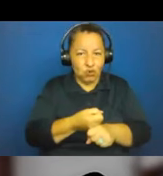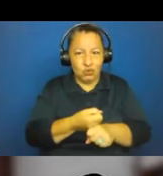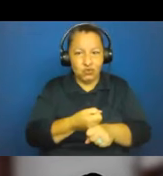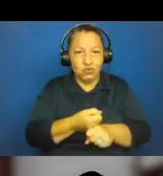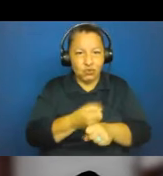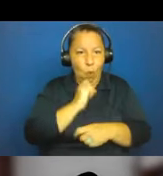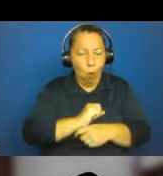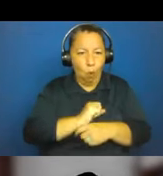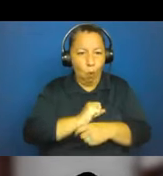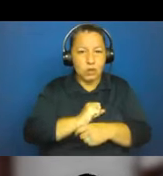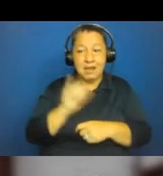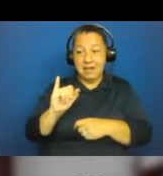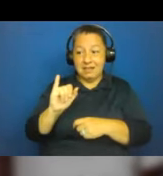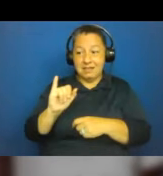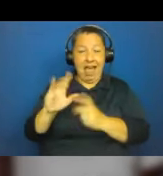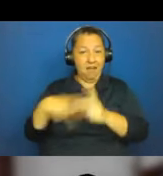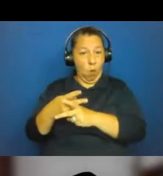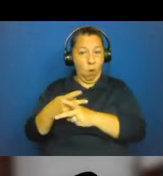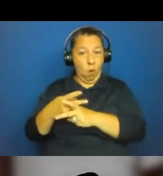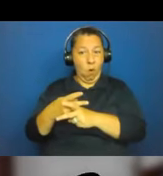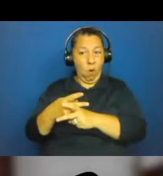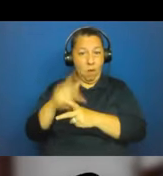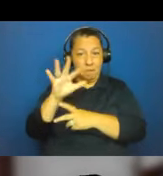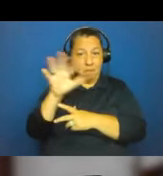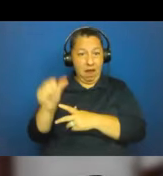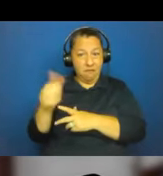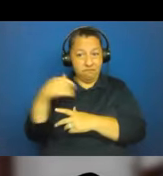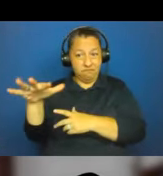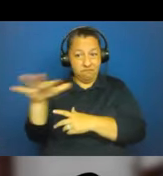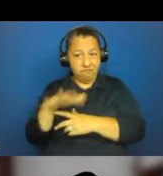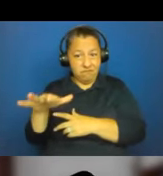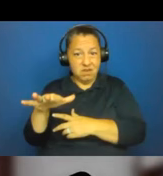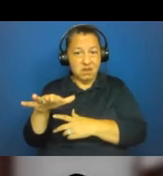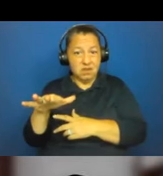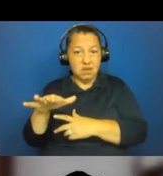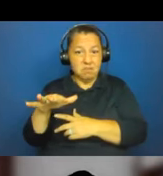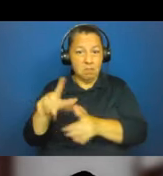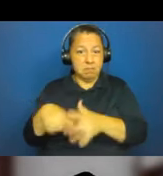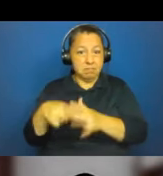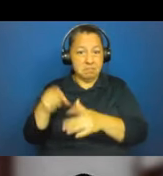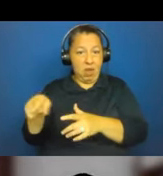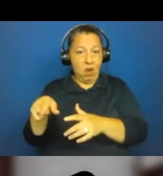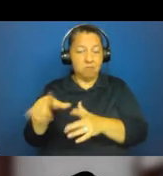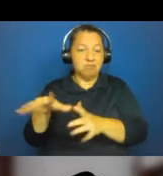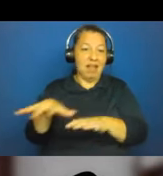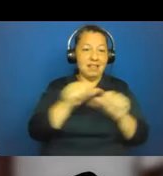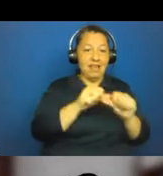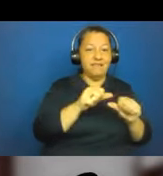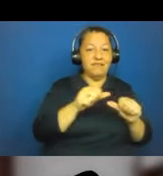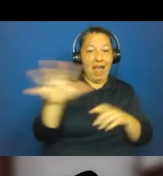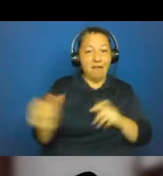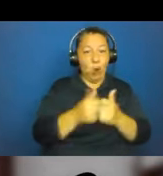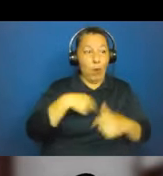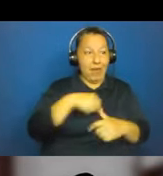Africa with us. And so I really want to use that over, a complete overstatement, but just use that to say